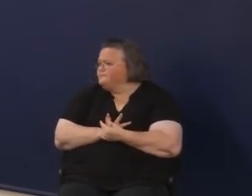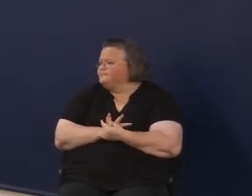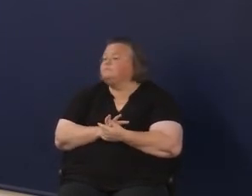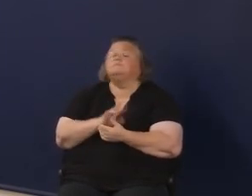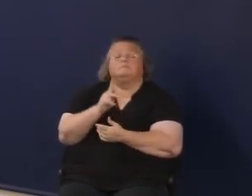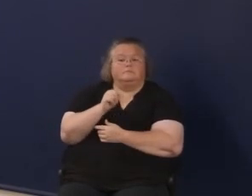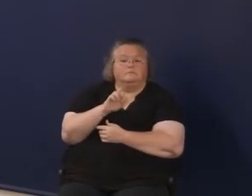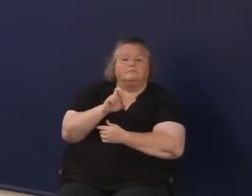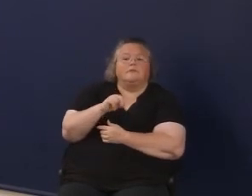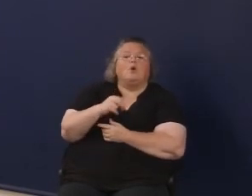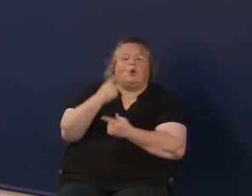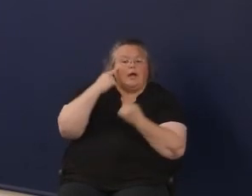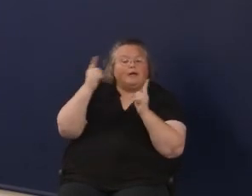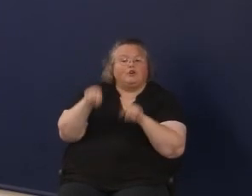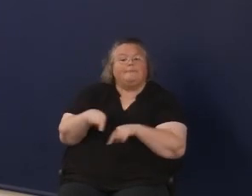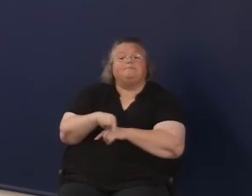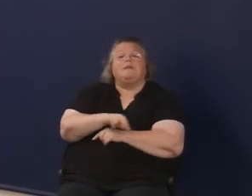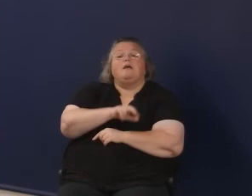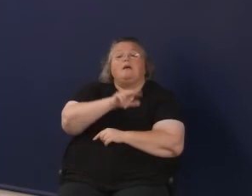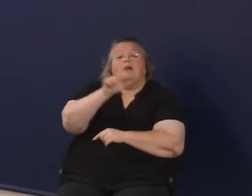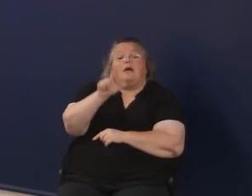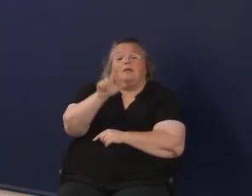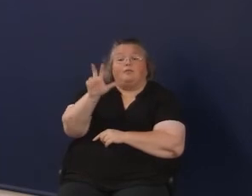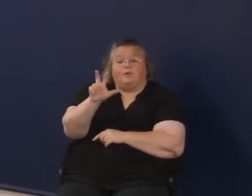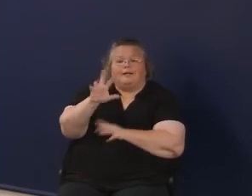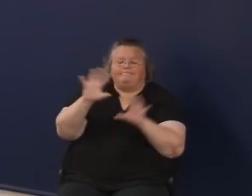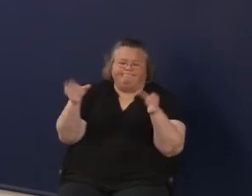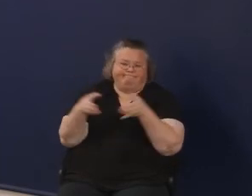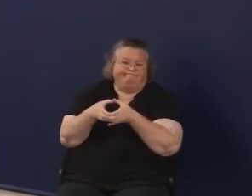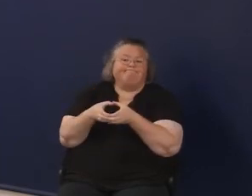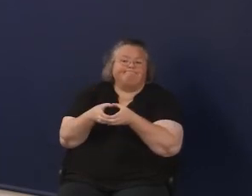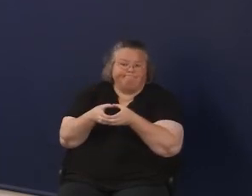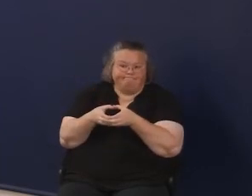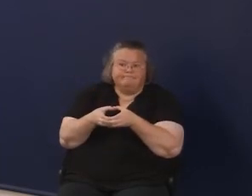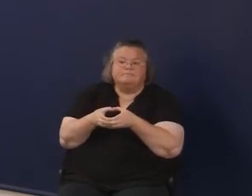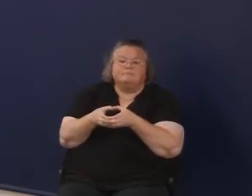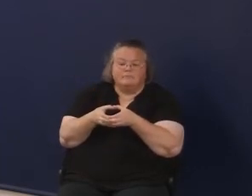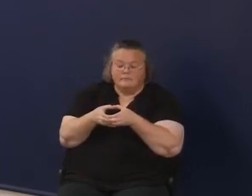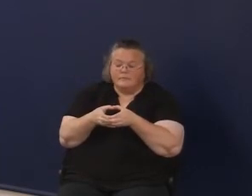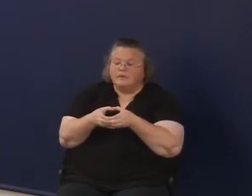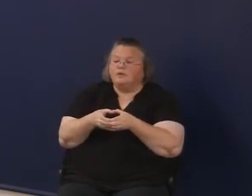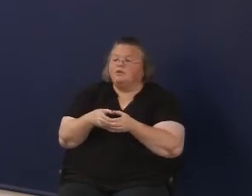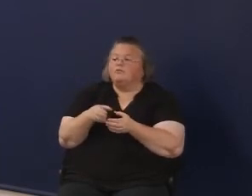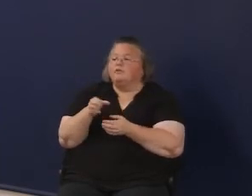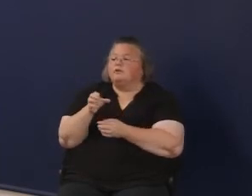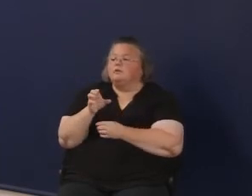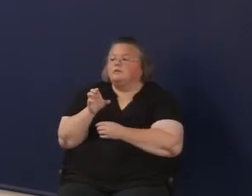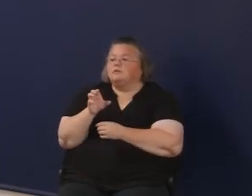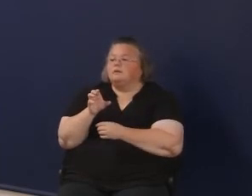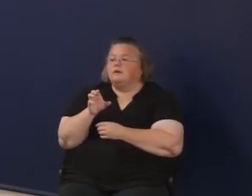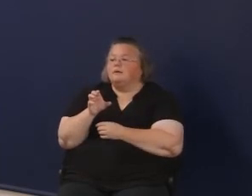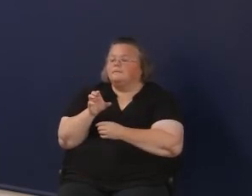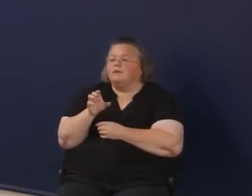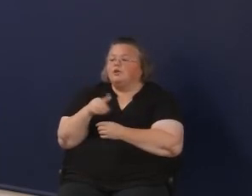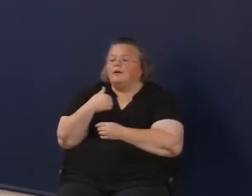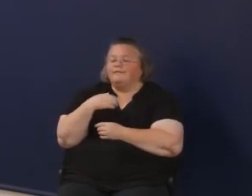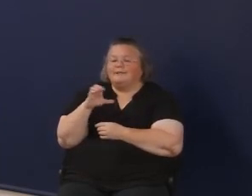Agree. I think L3 brings a lot of it together. You've got the CIE folks.